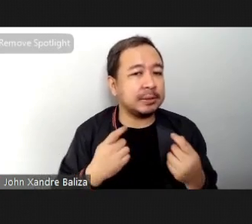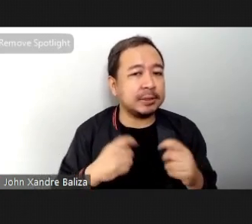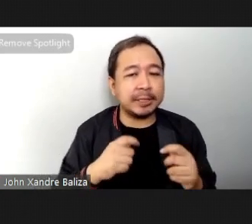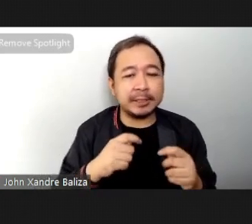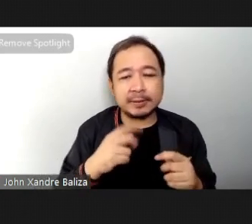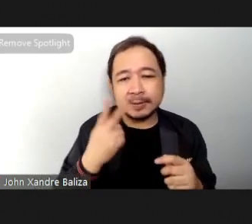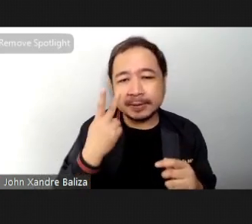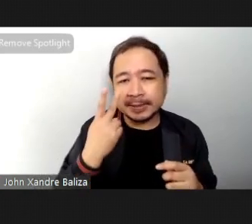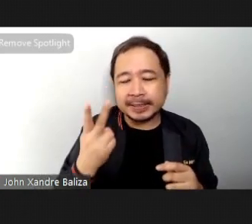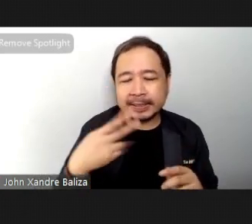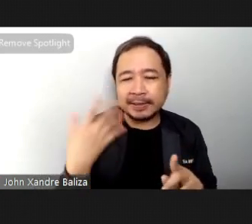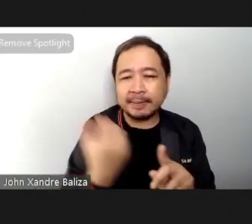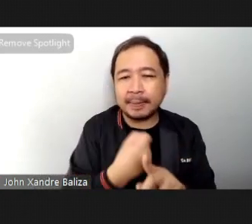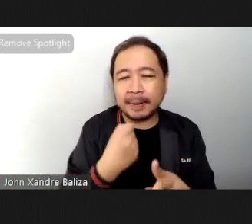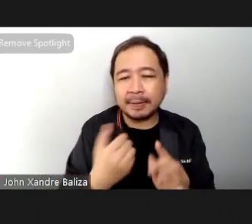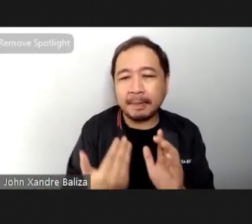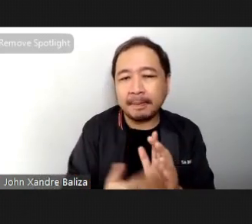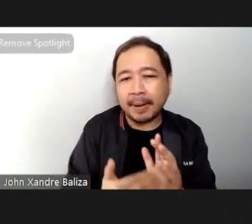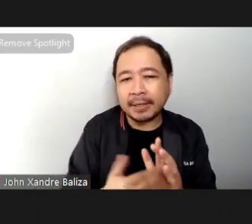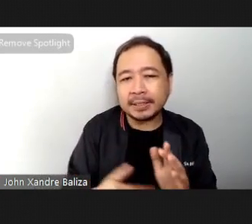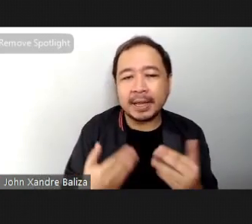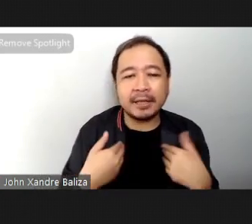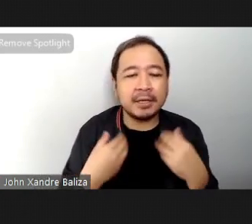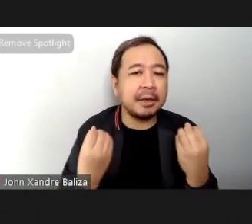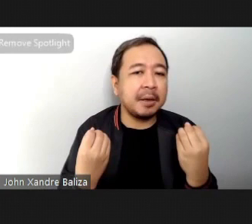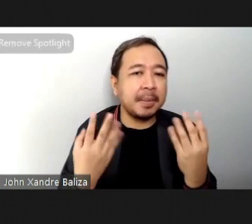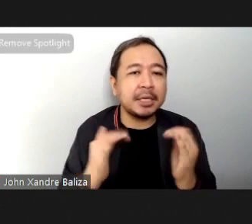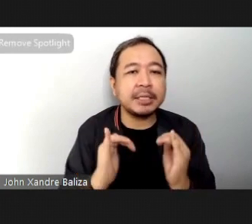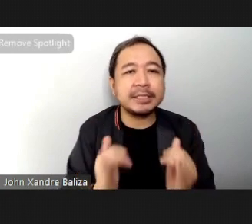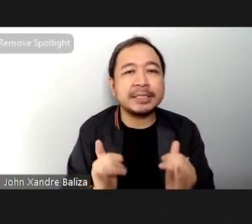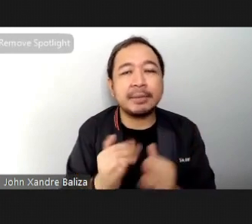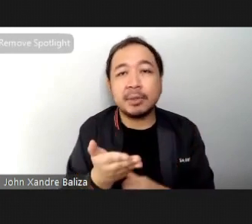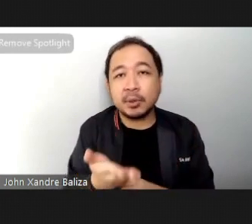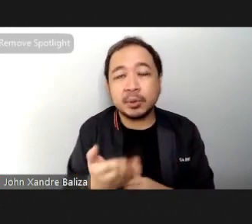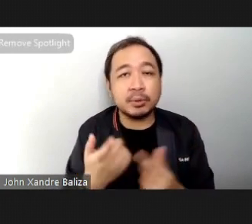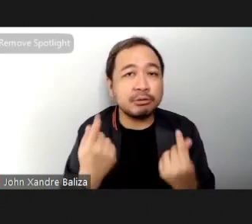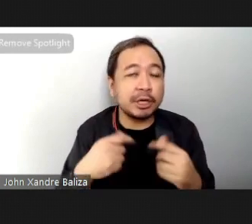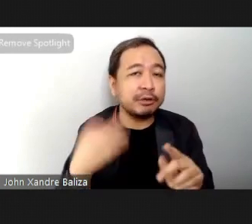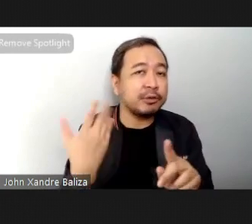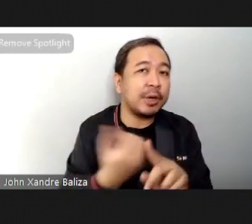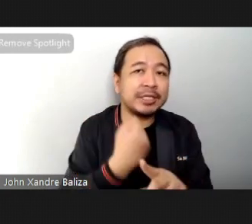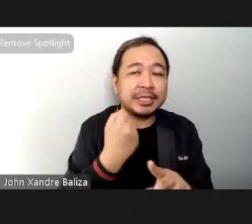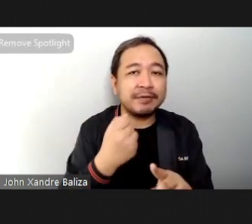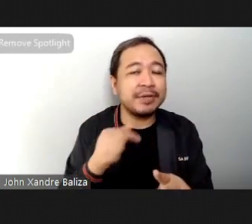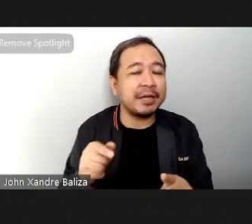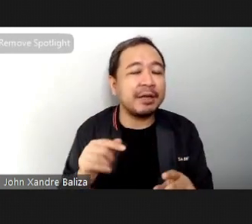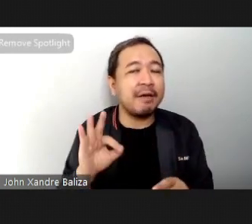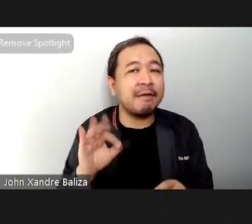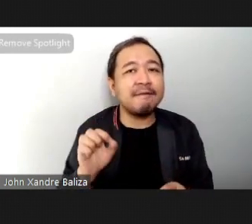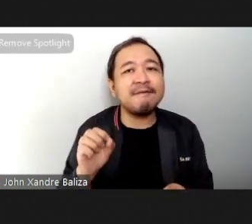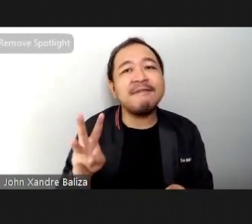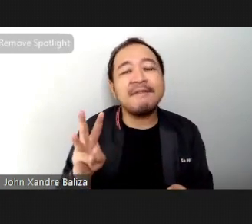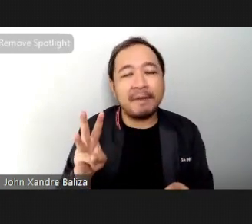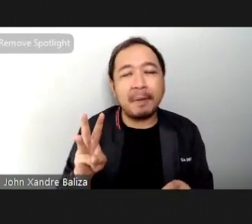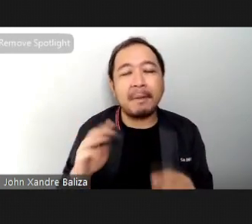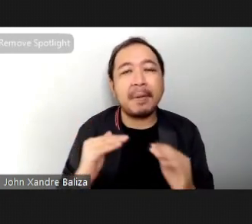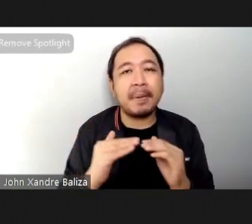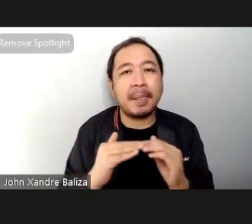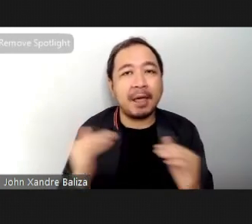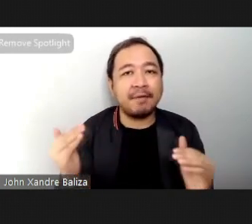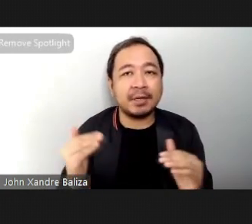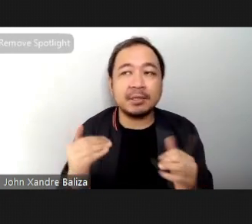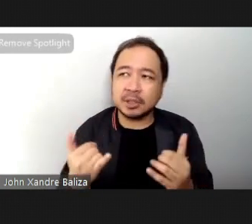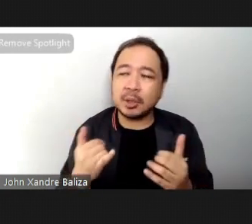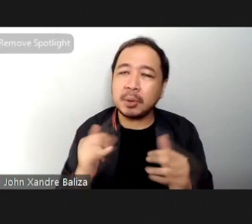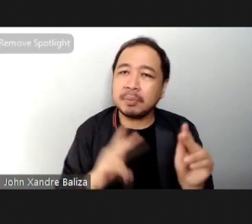you want to perform there are thousands of others like you who are trying to achieve this flow state and it's a journey that people go together with the